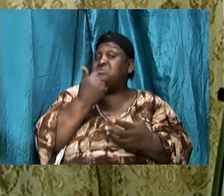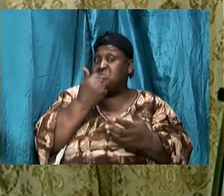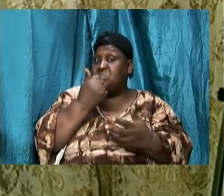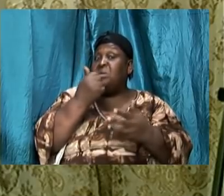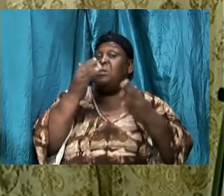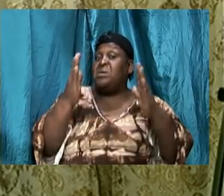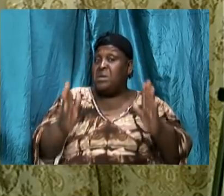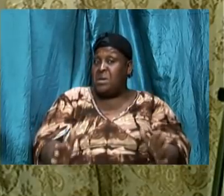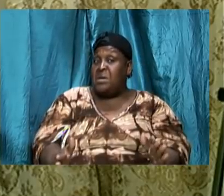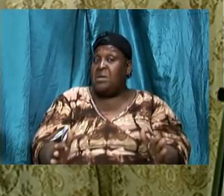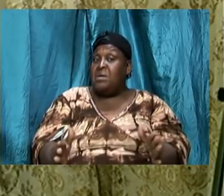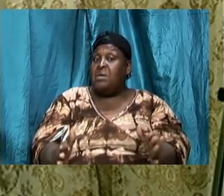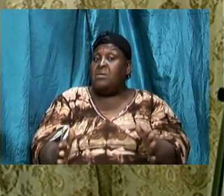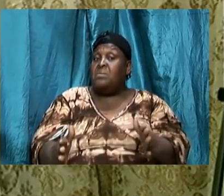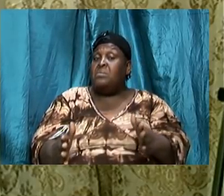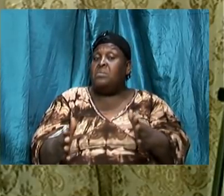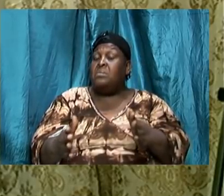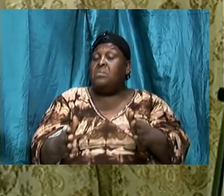afraid.